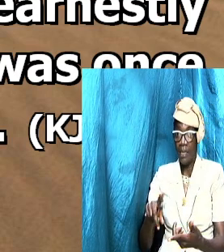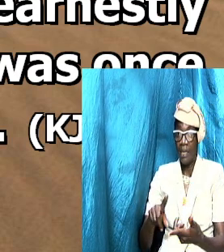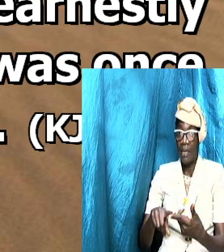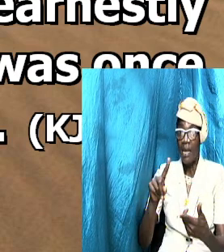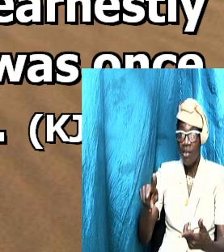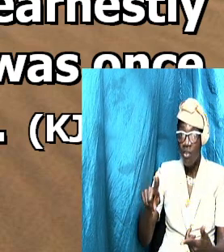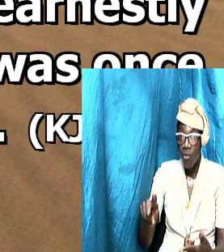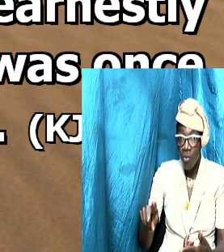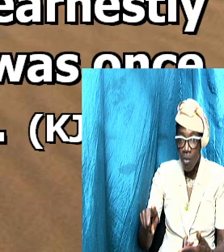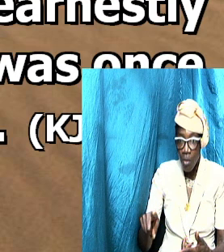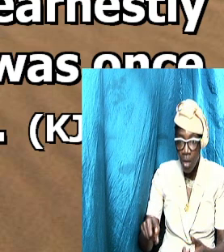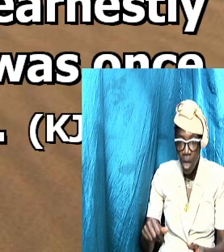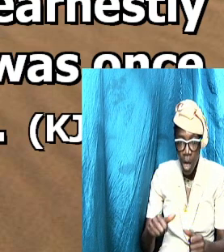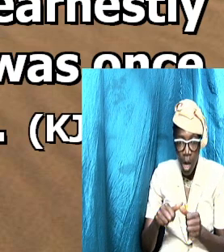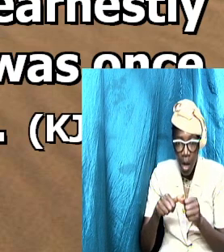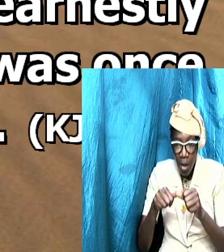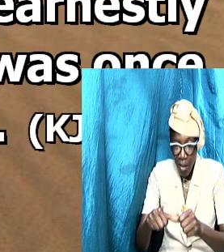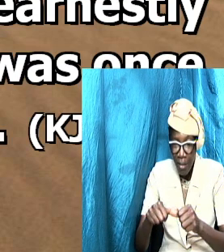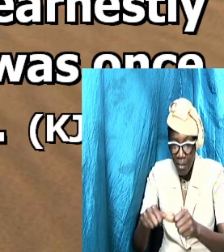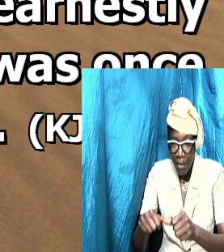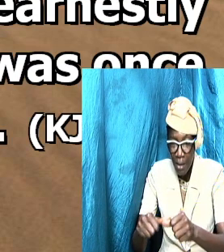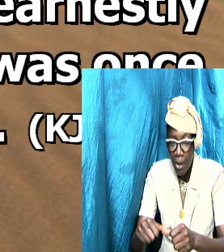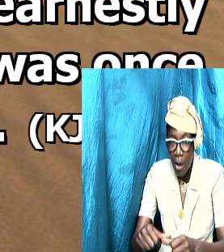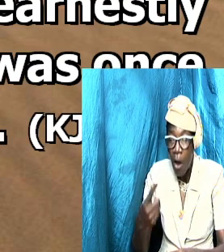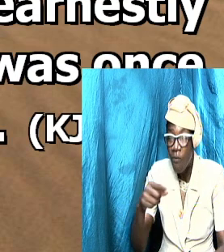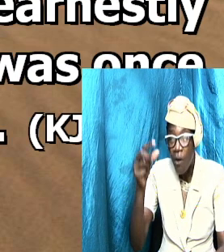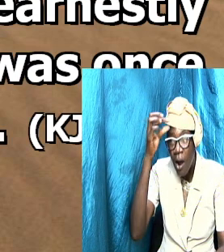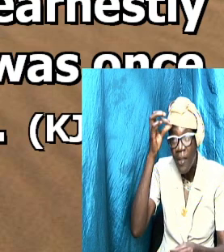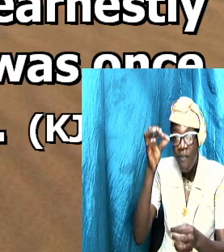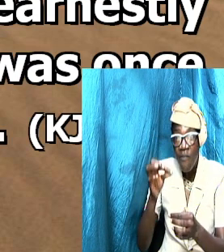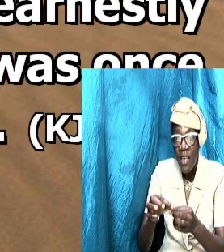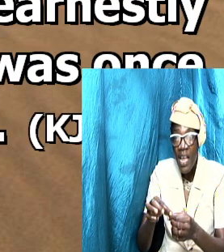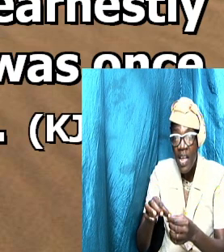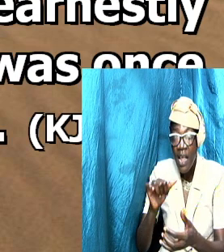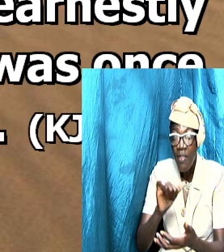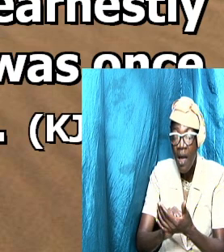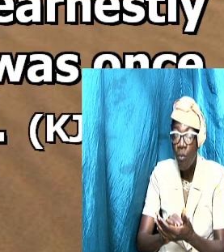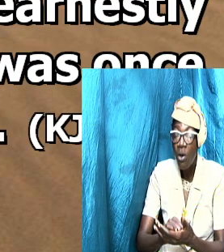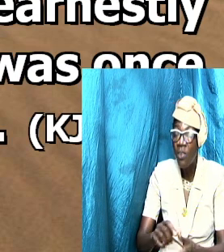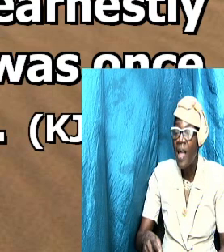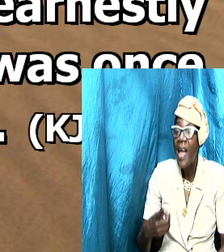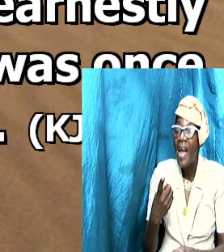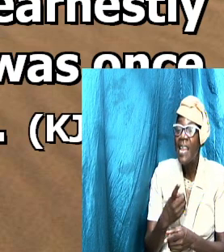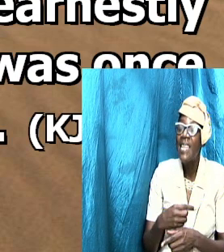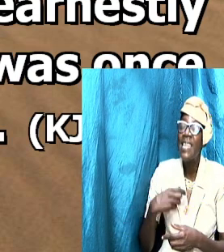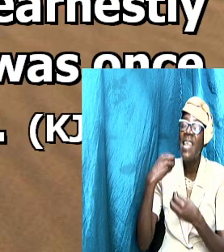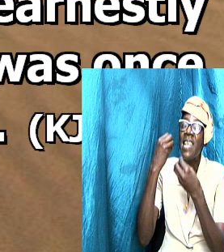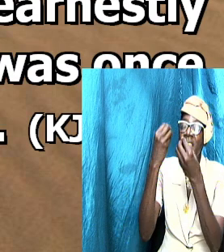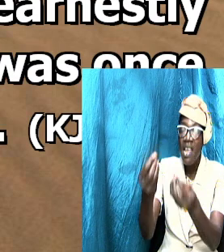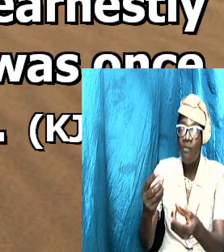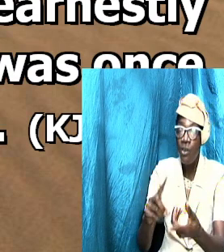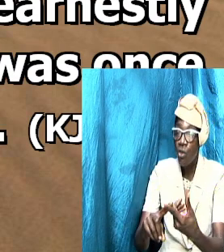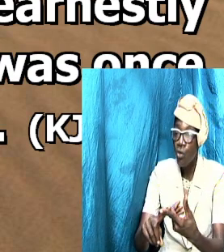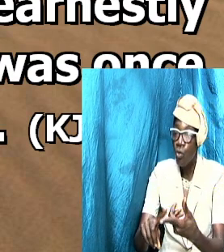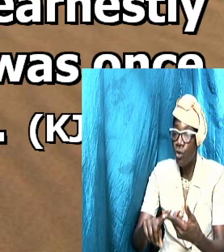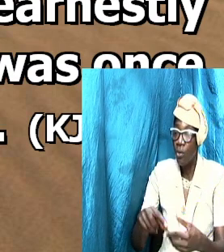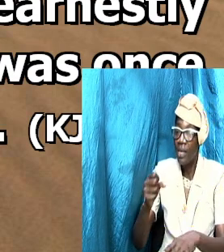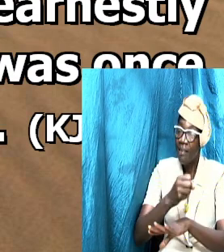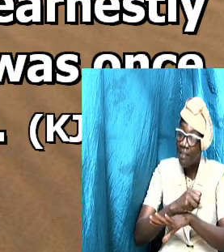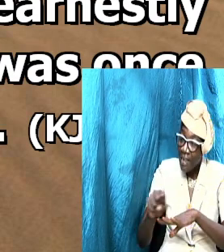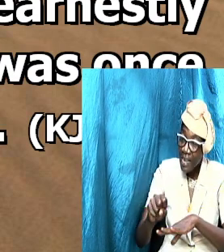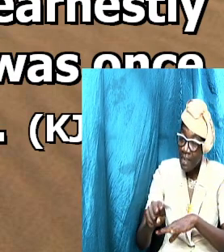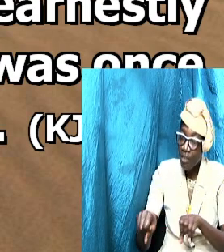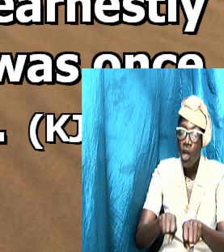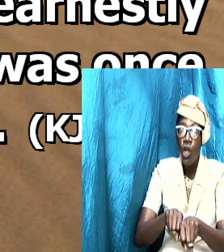contend for the faith which was once delivered unto the saints so we are seeing